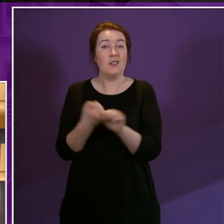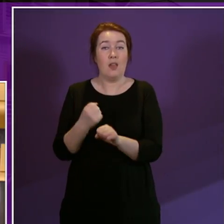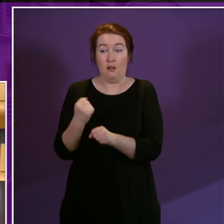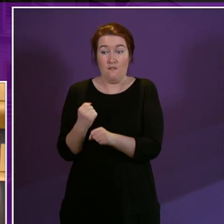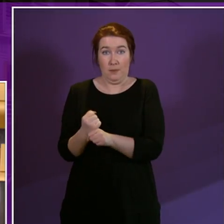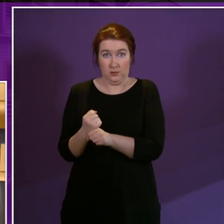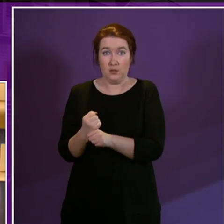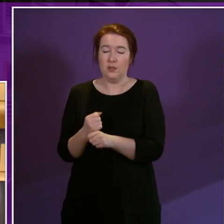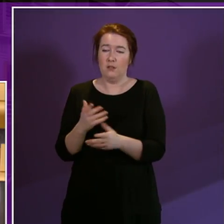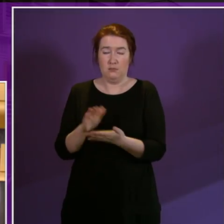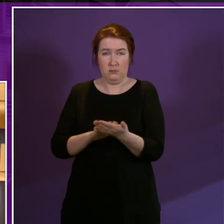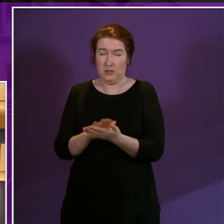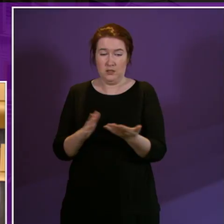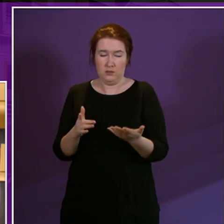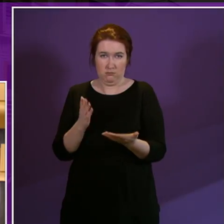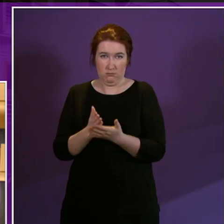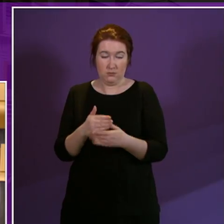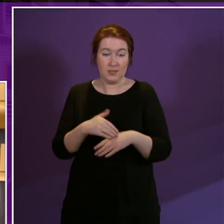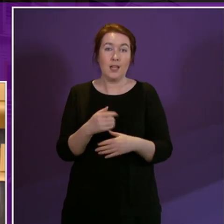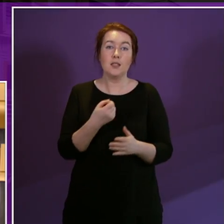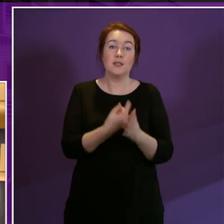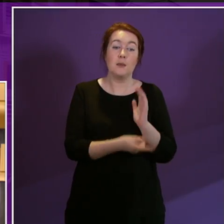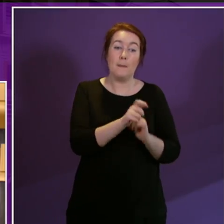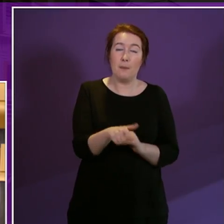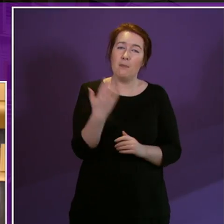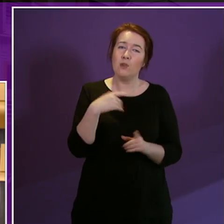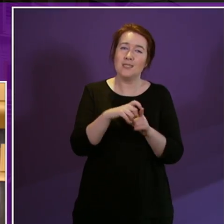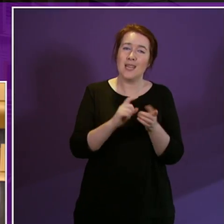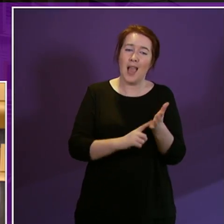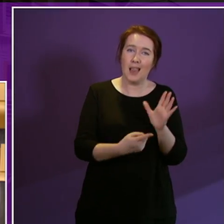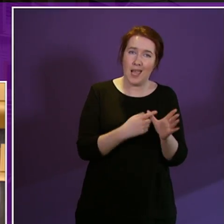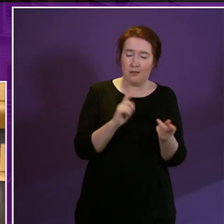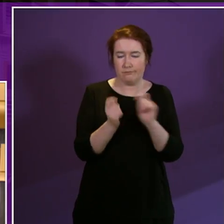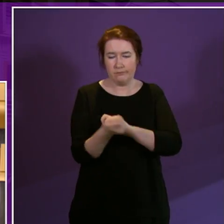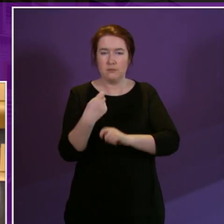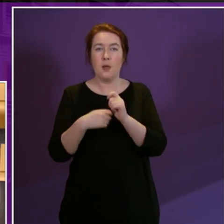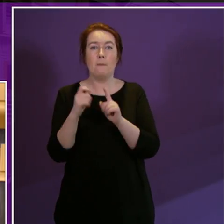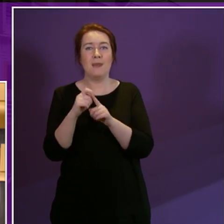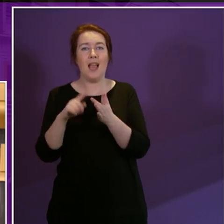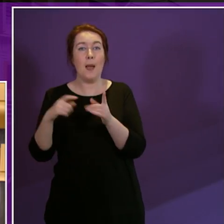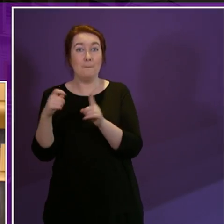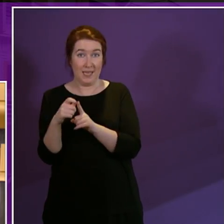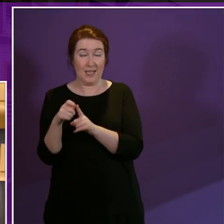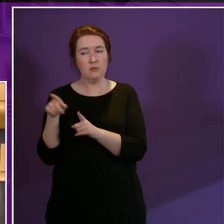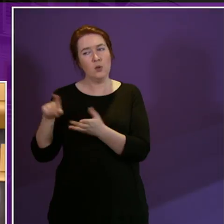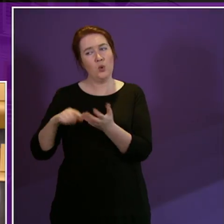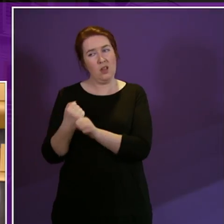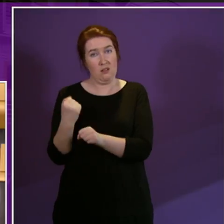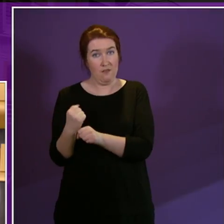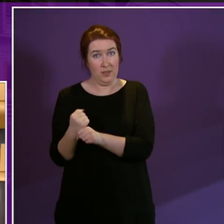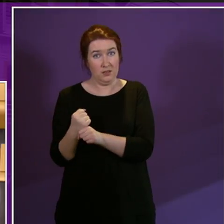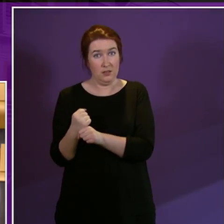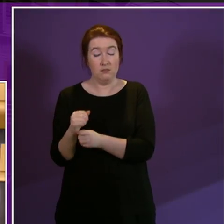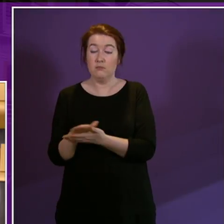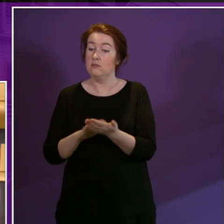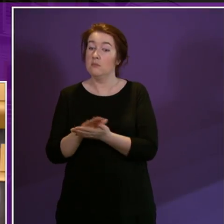moving disabled people from disability living allowance to personal independence payments, which will lead to